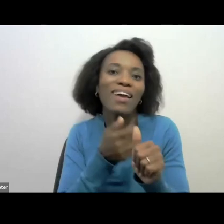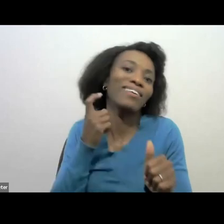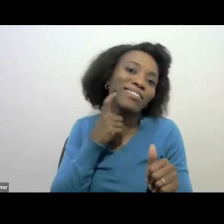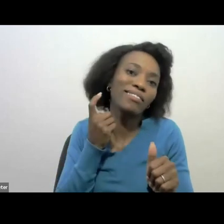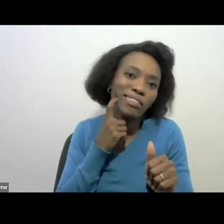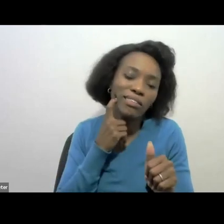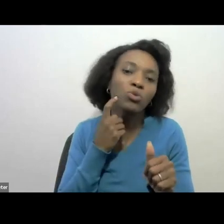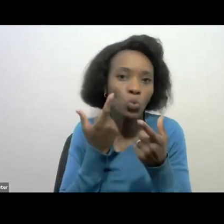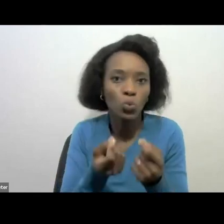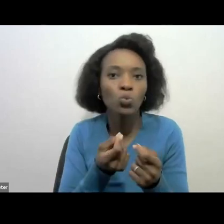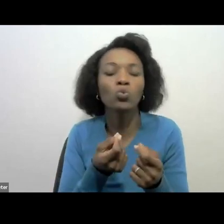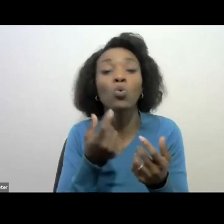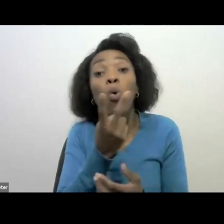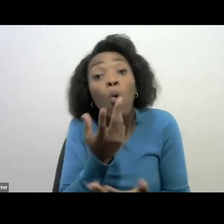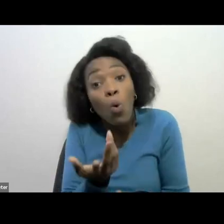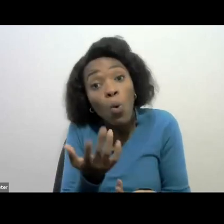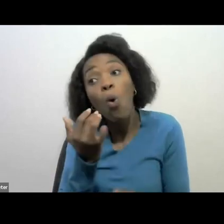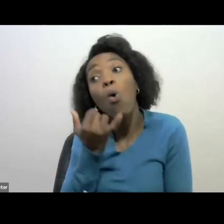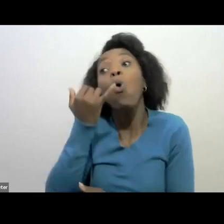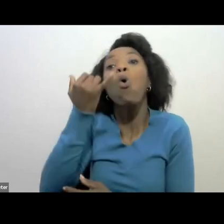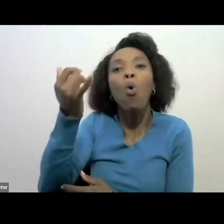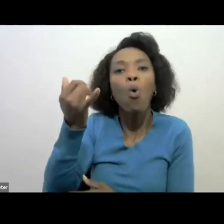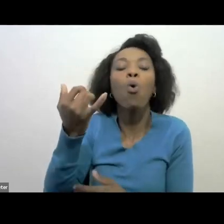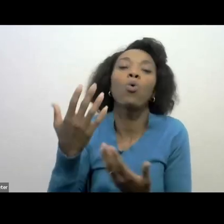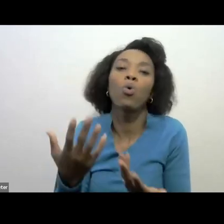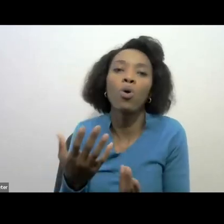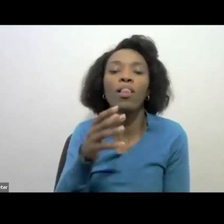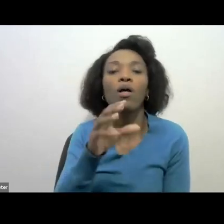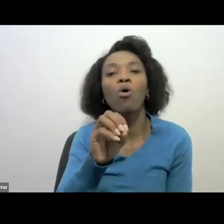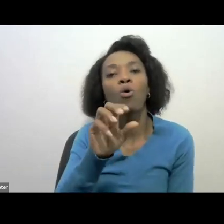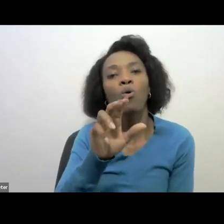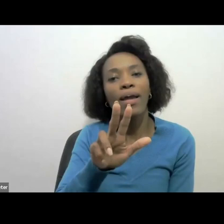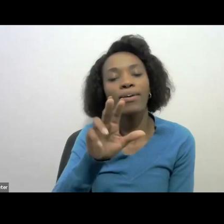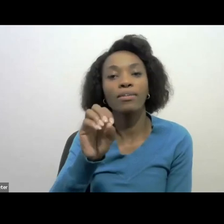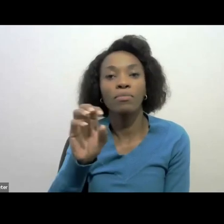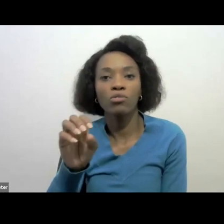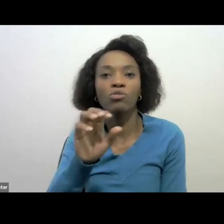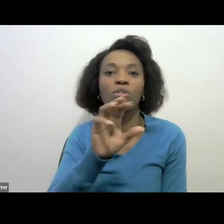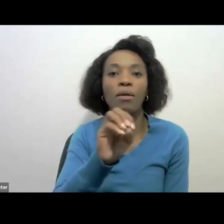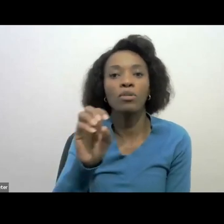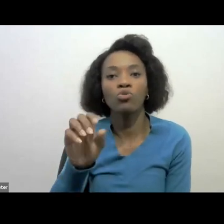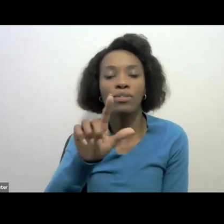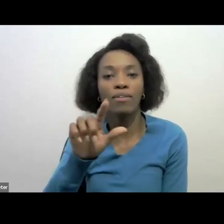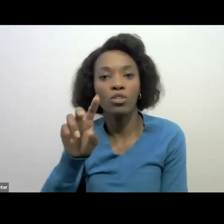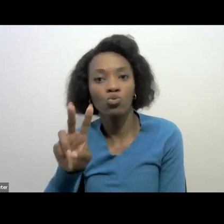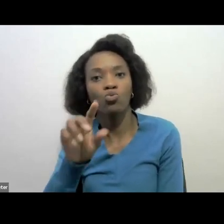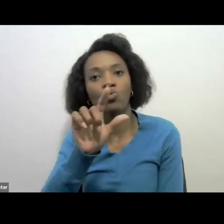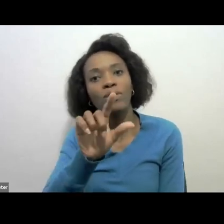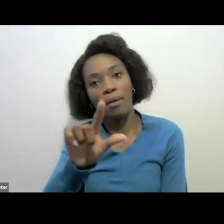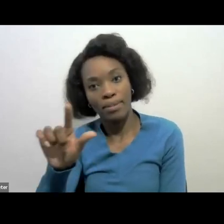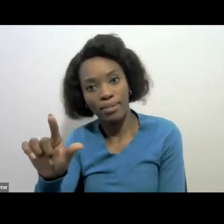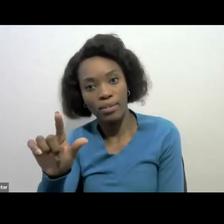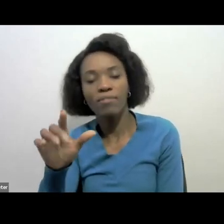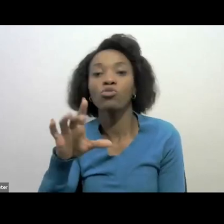Or you can even call our contact center 0800 007277 and you can choose option six